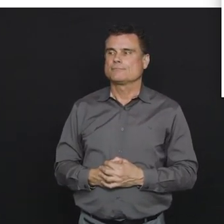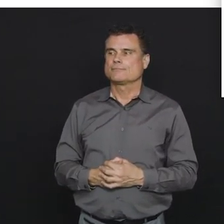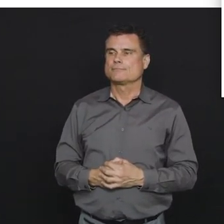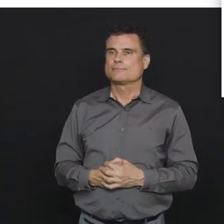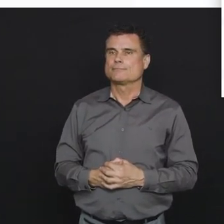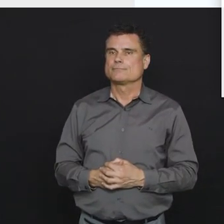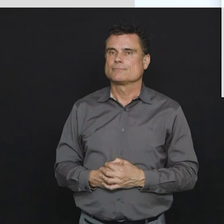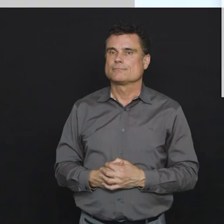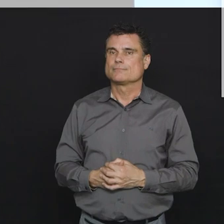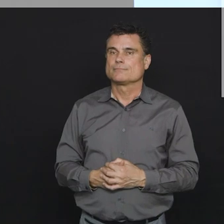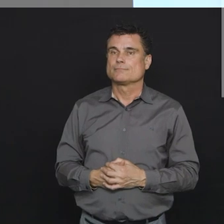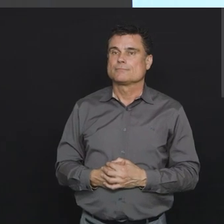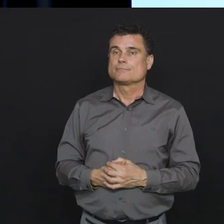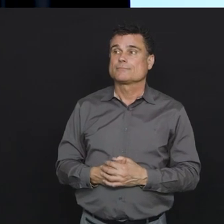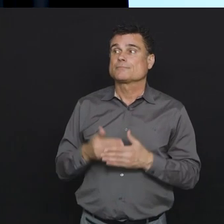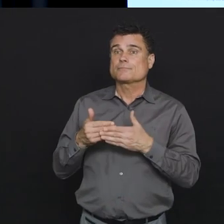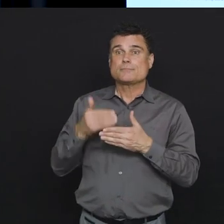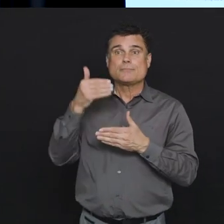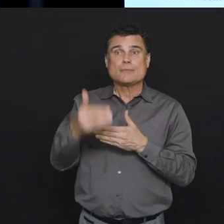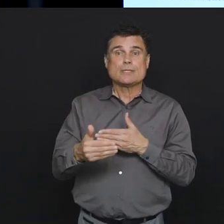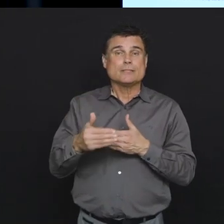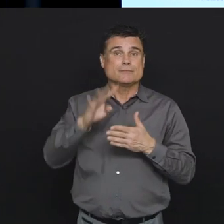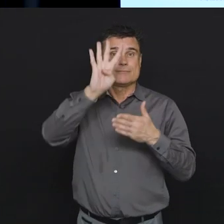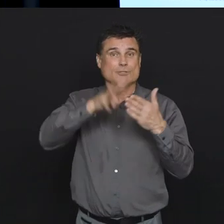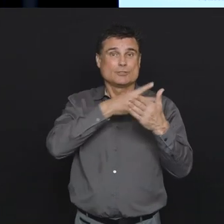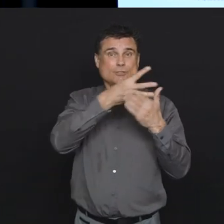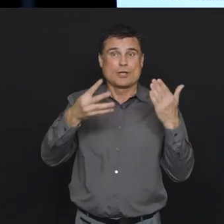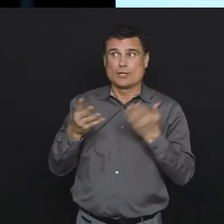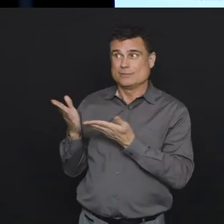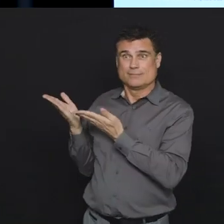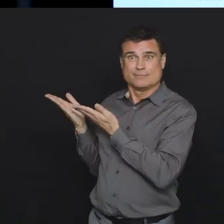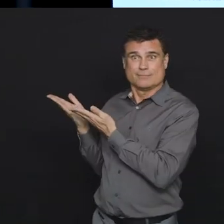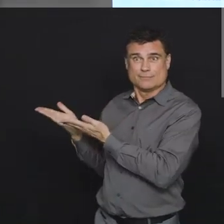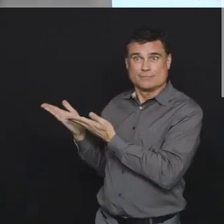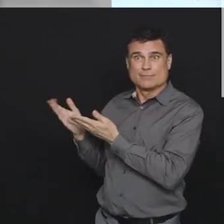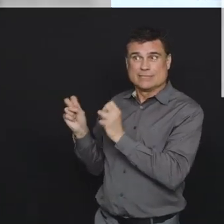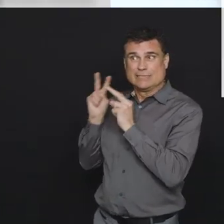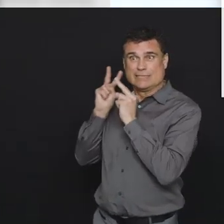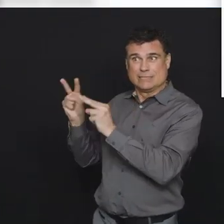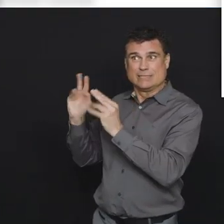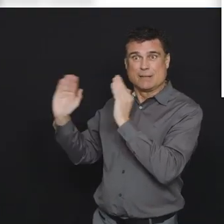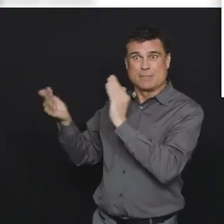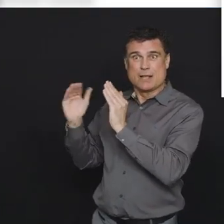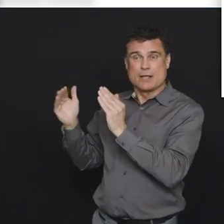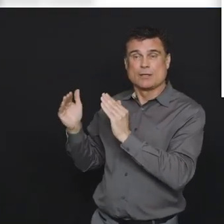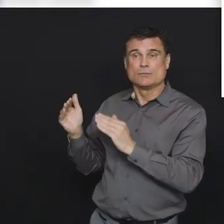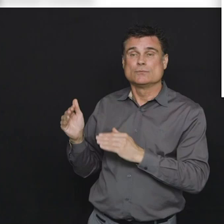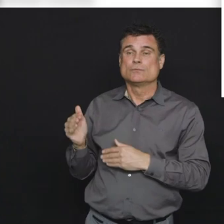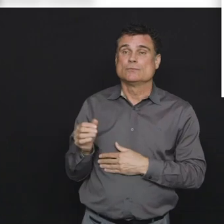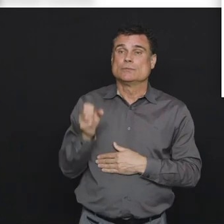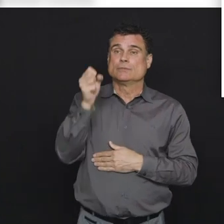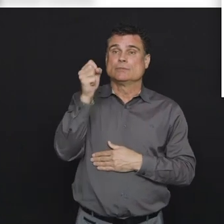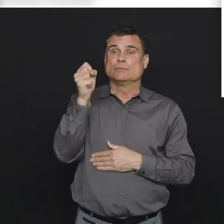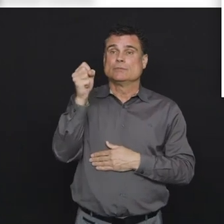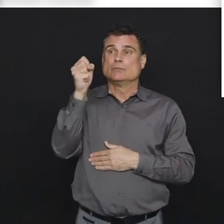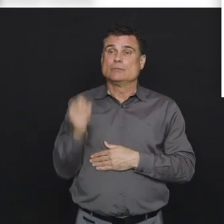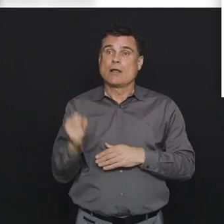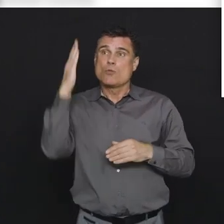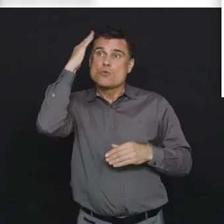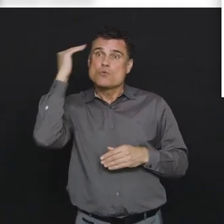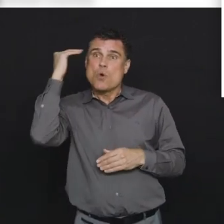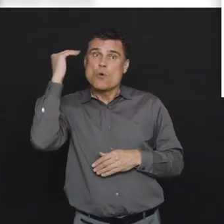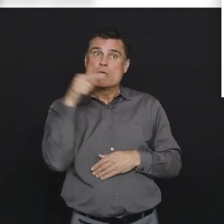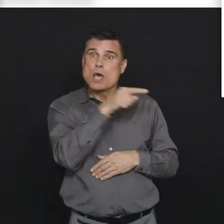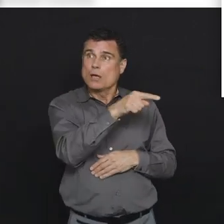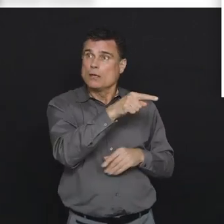14 percent of patients. And so if you go to the next chart you'll see models based on